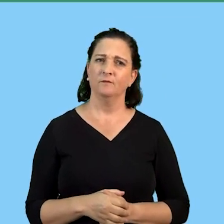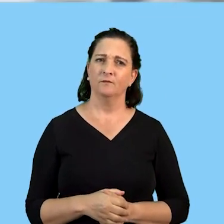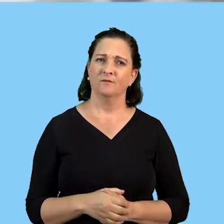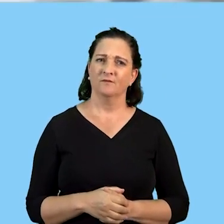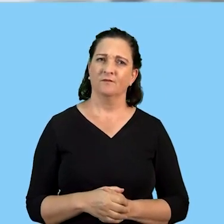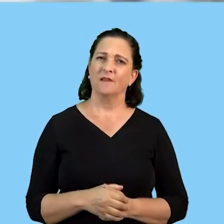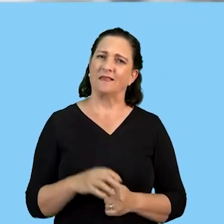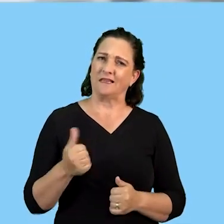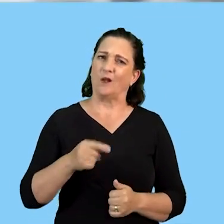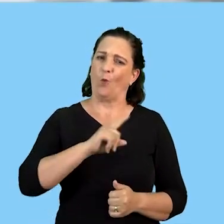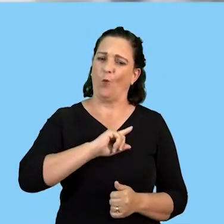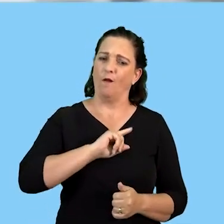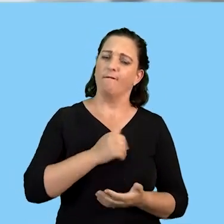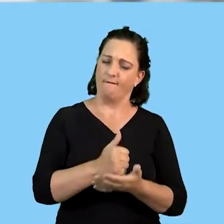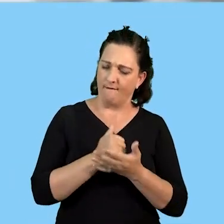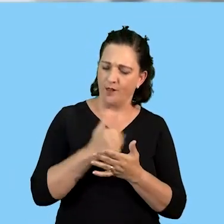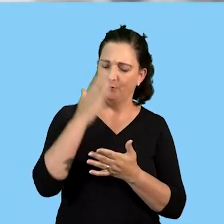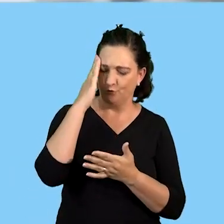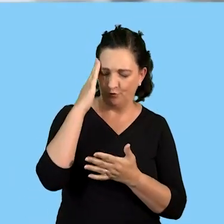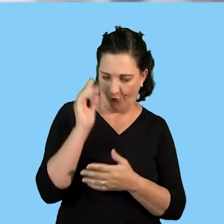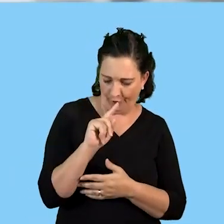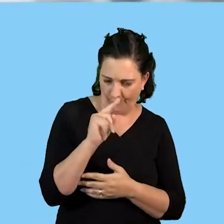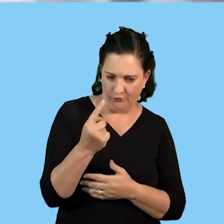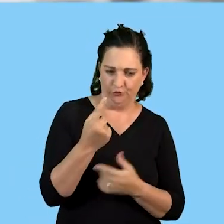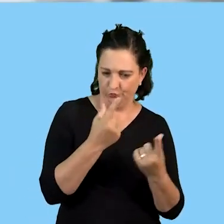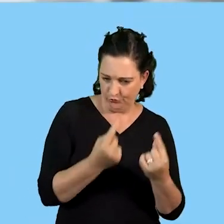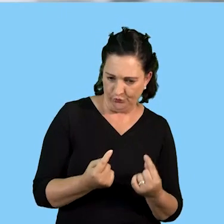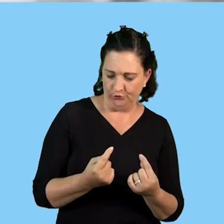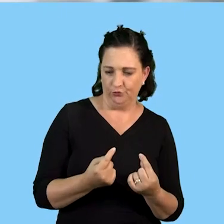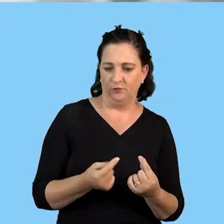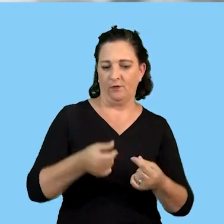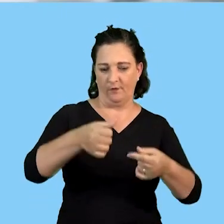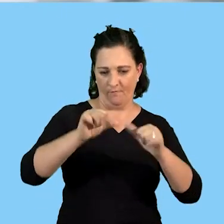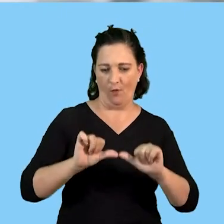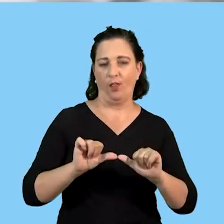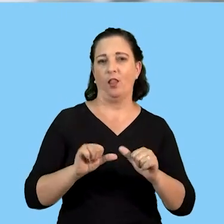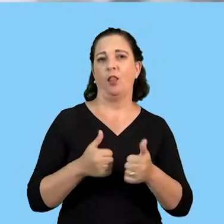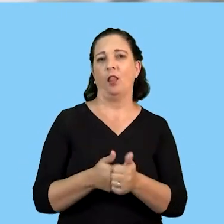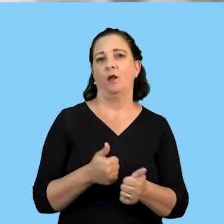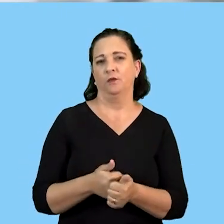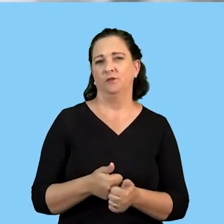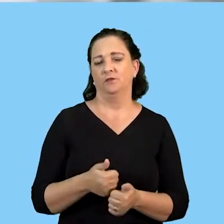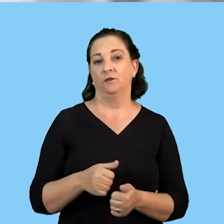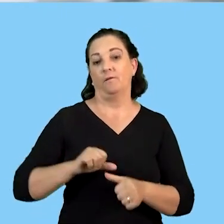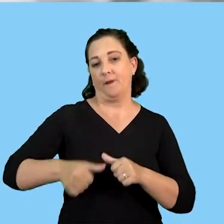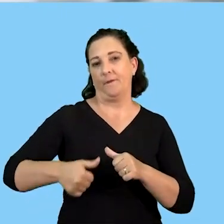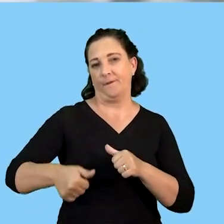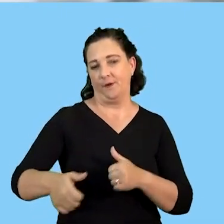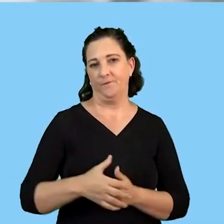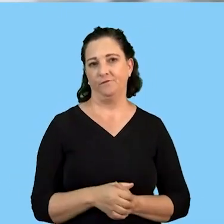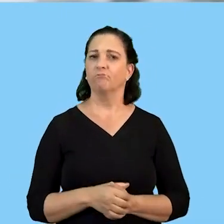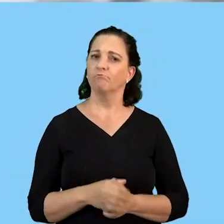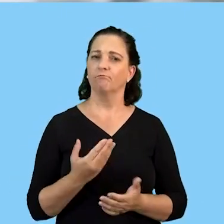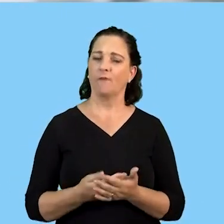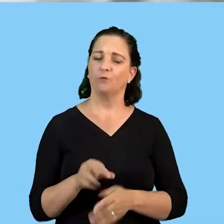because they would be knowing what is the first activity that has to be done followed by which activity so in that manner they